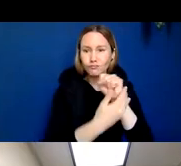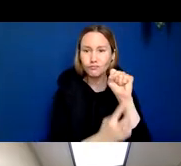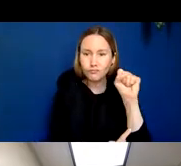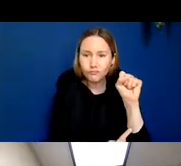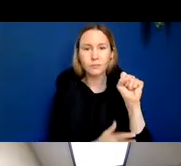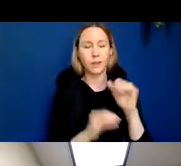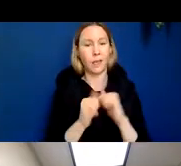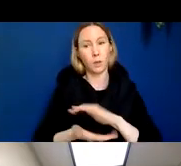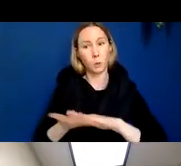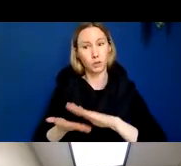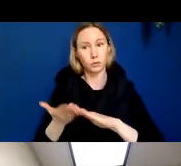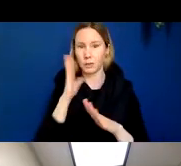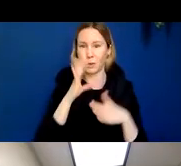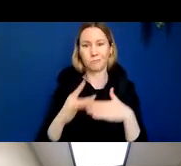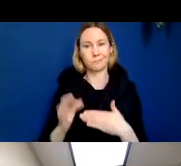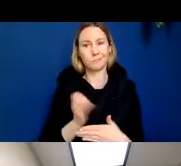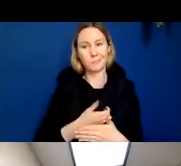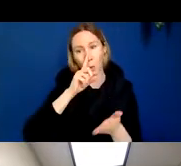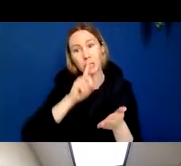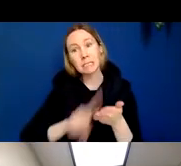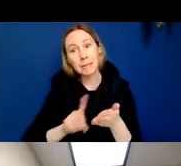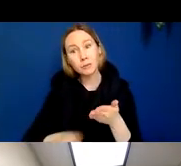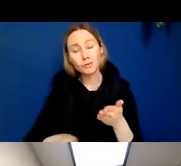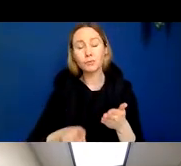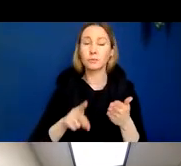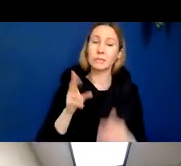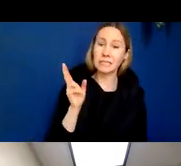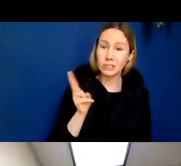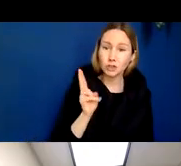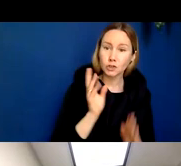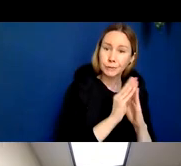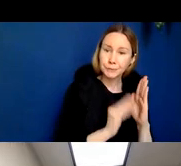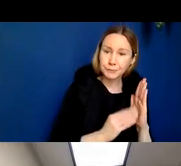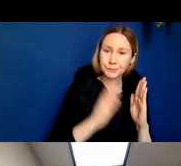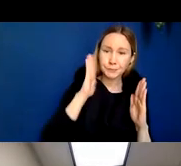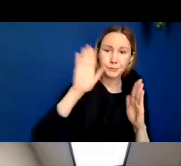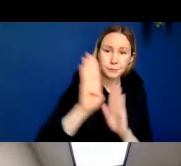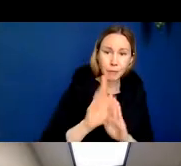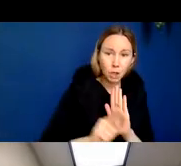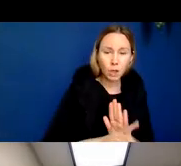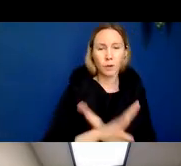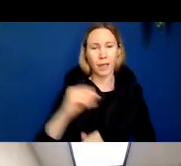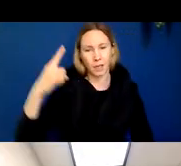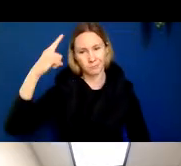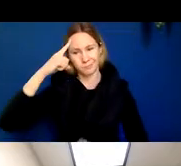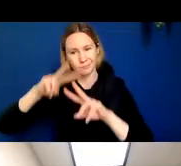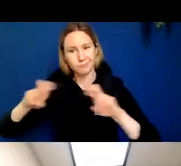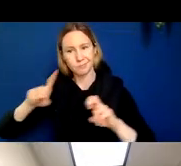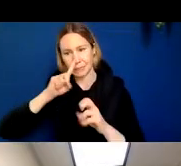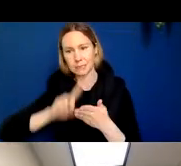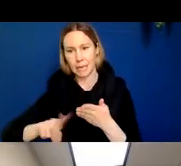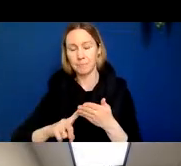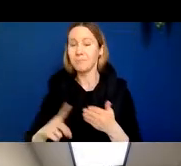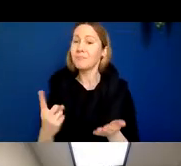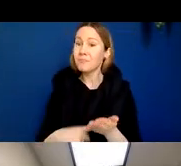our examination of our patients, both the history intake, as well as the neurological examination. Oftentimes, I see a